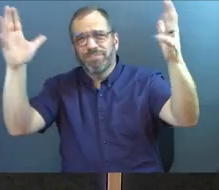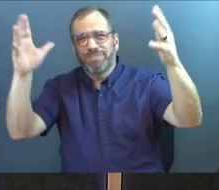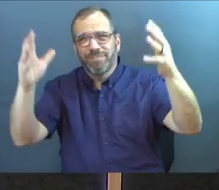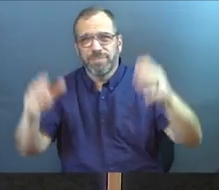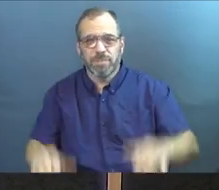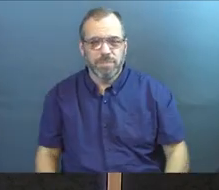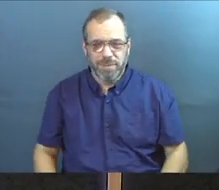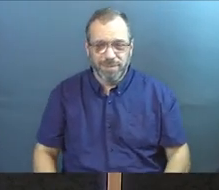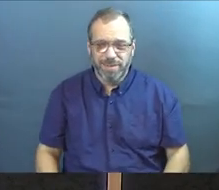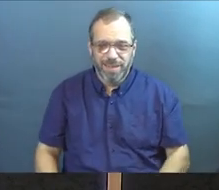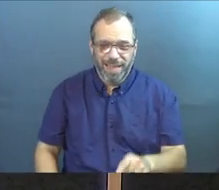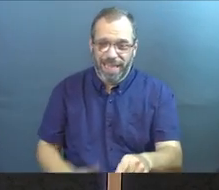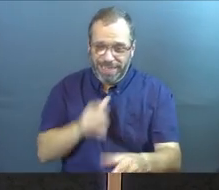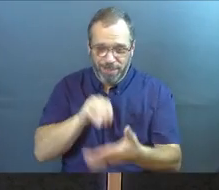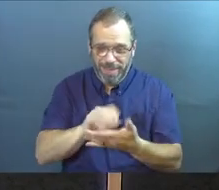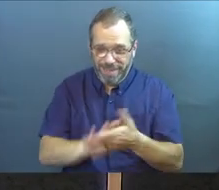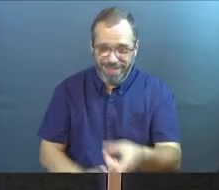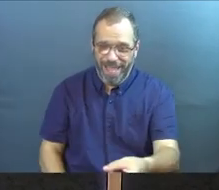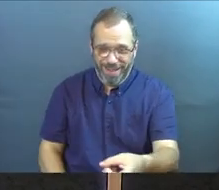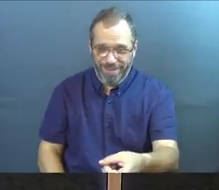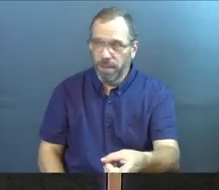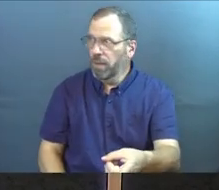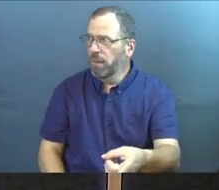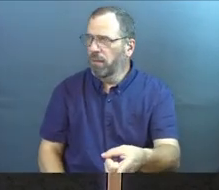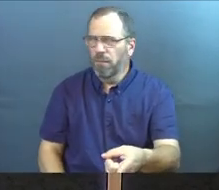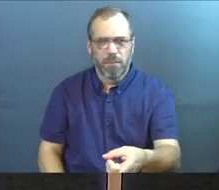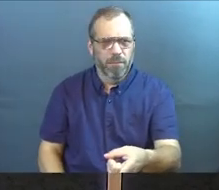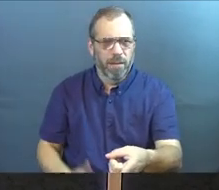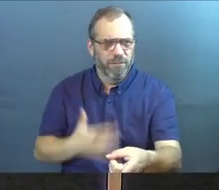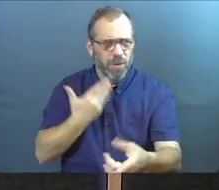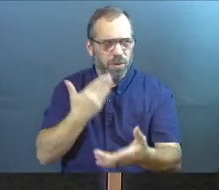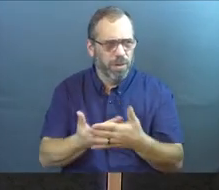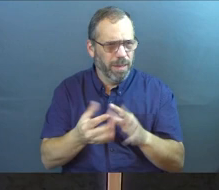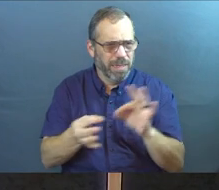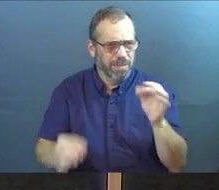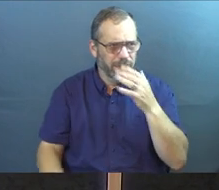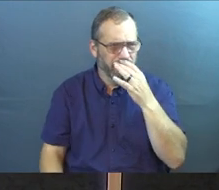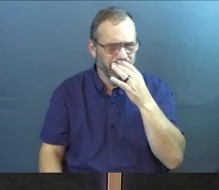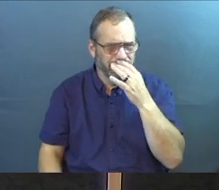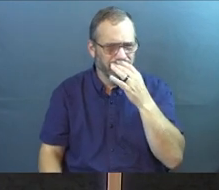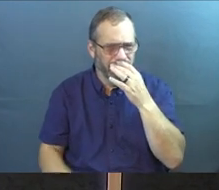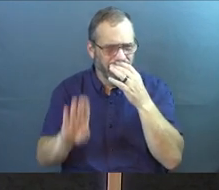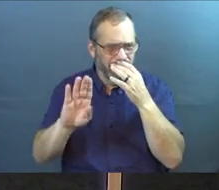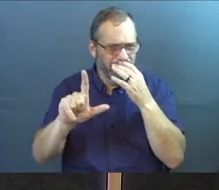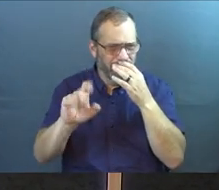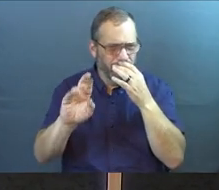That wasn't in the notes. I'm not sure I feel good about that statement. But